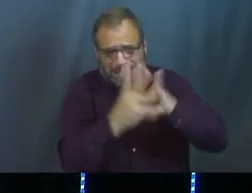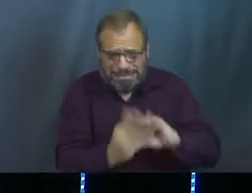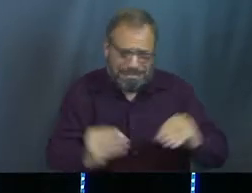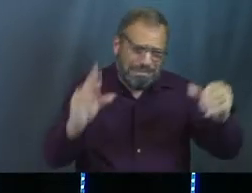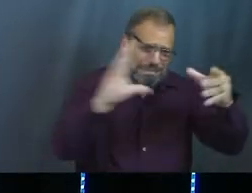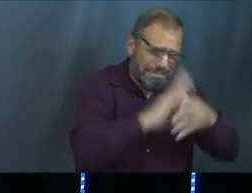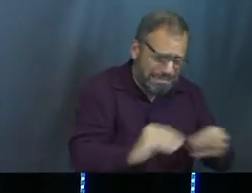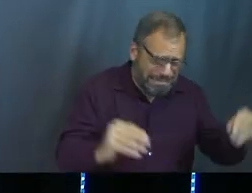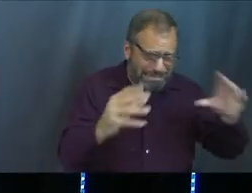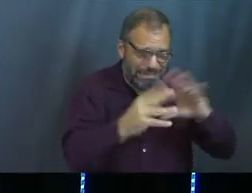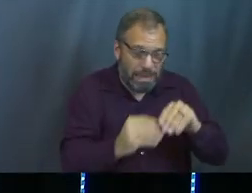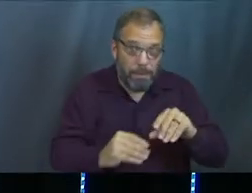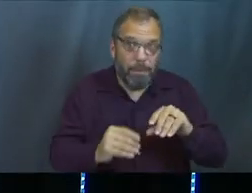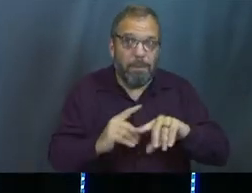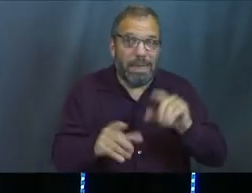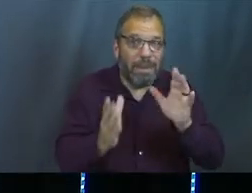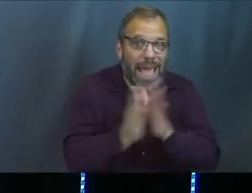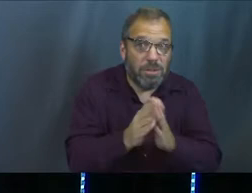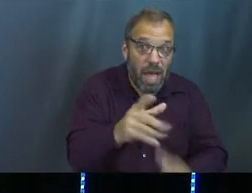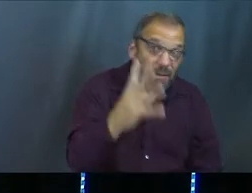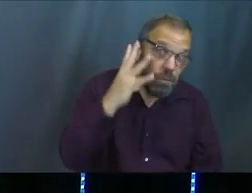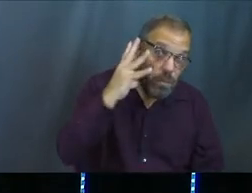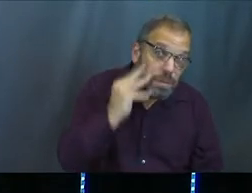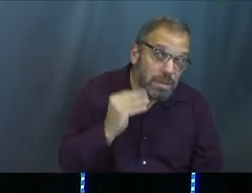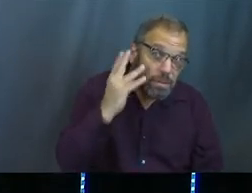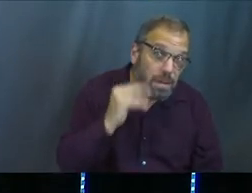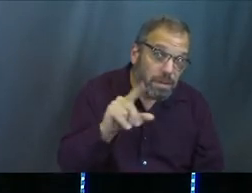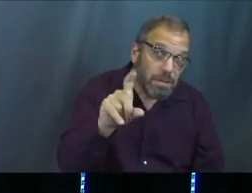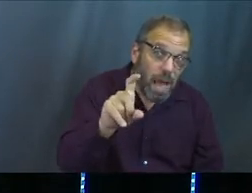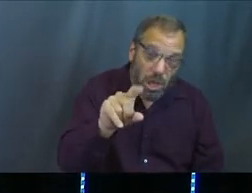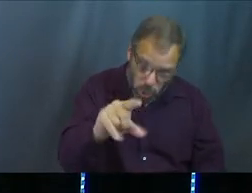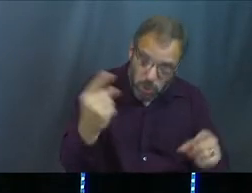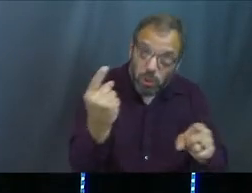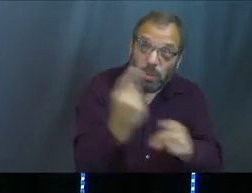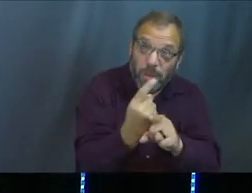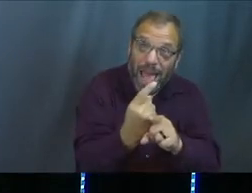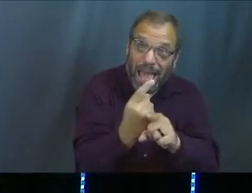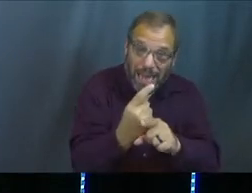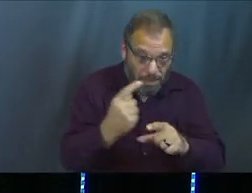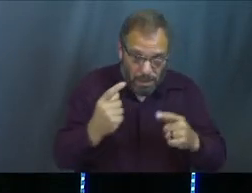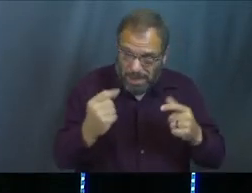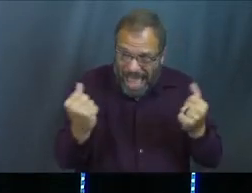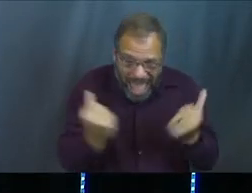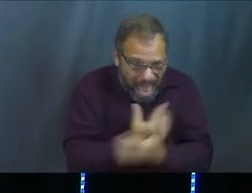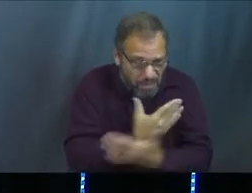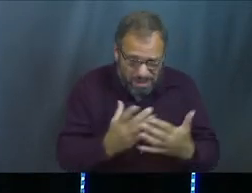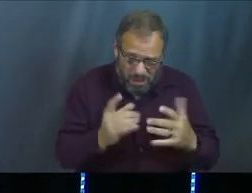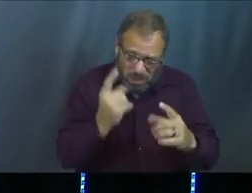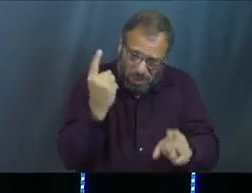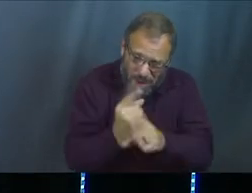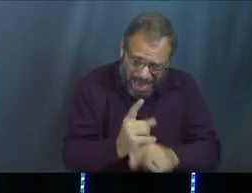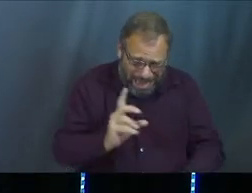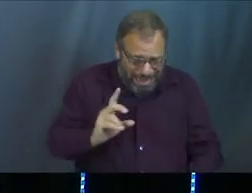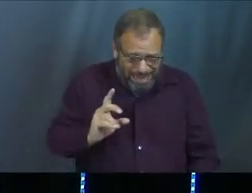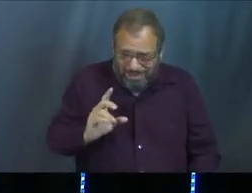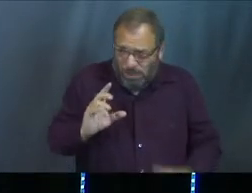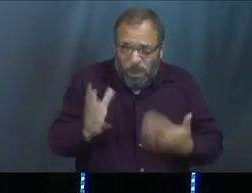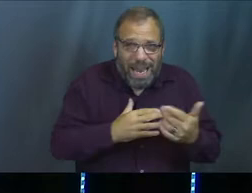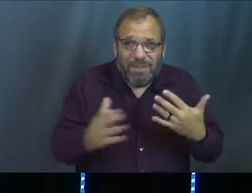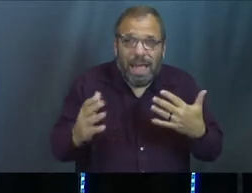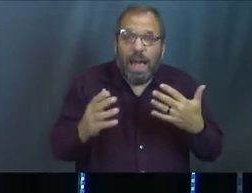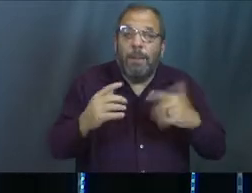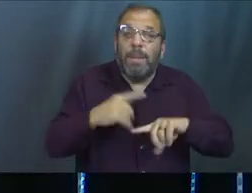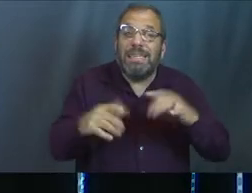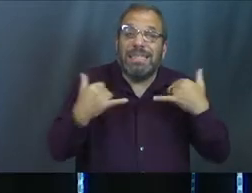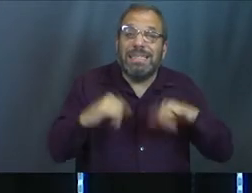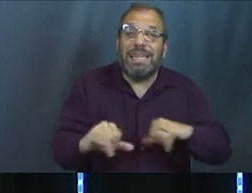Silly story. Have you ever been there? Have you ever, like, just been doing the right thing, step by step? Everything you're doing is, it's good. It's all good, and you